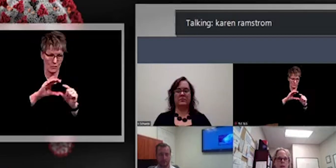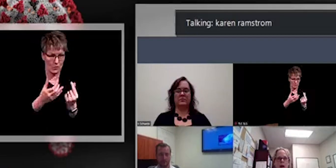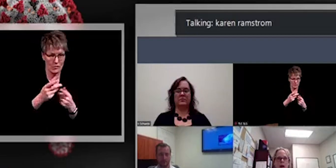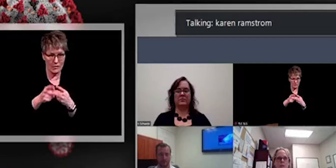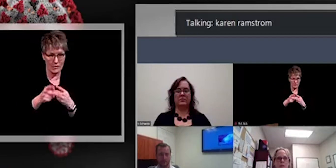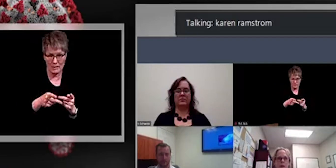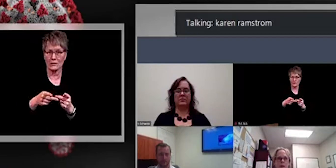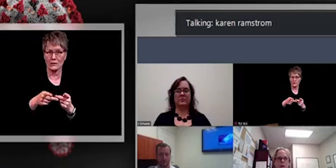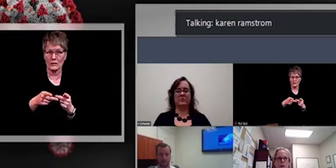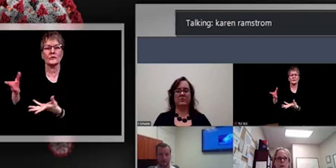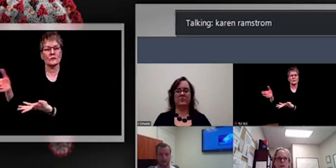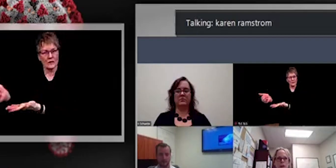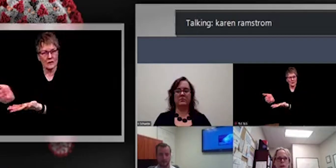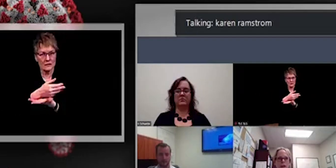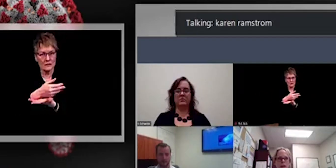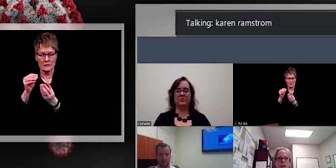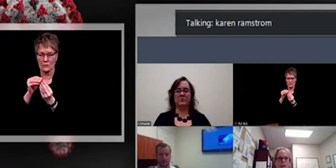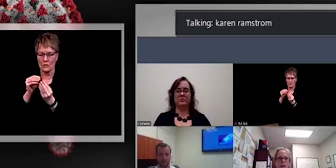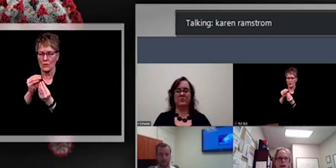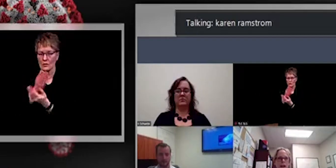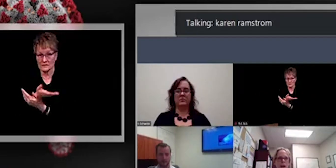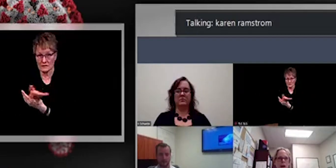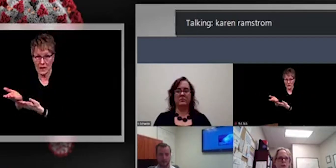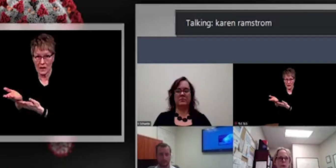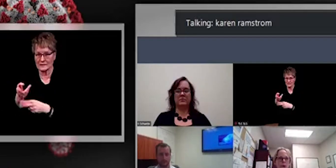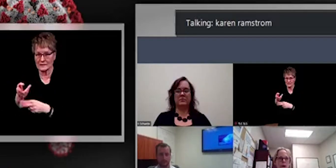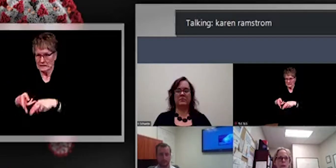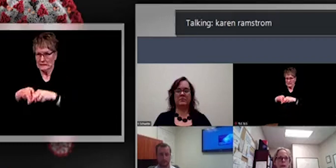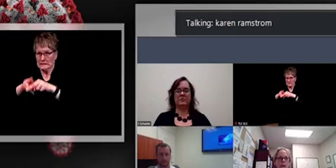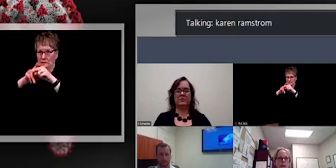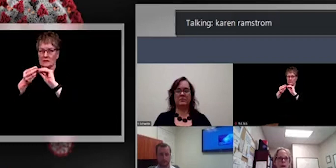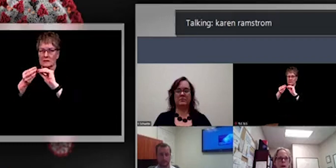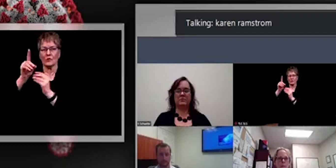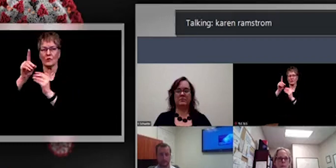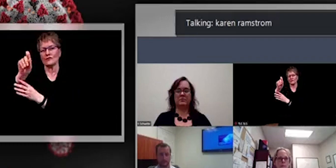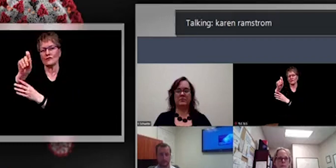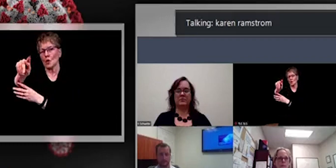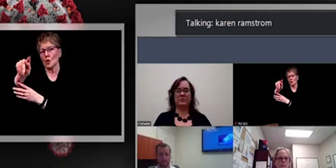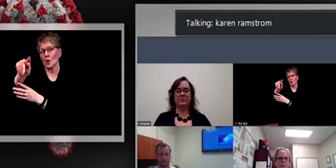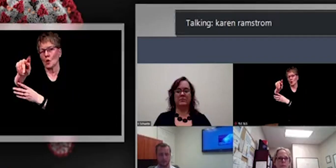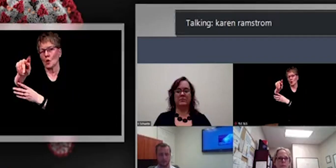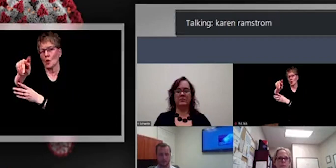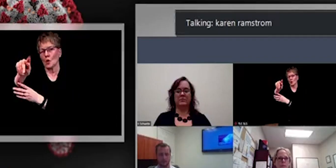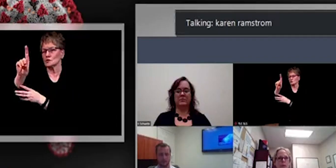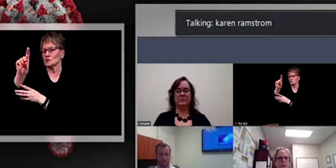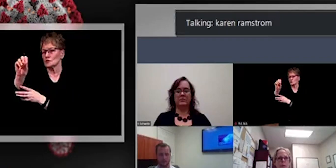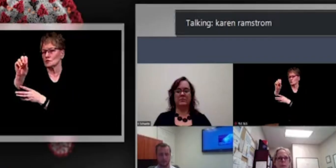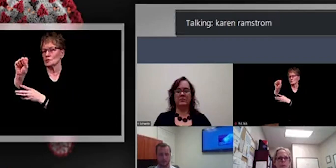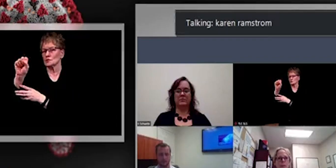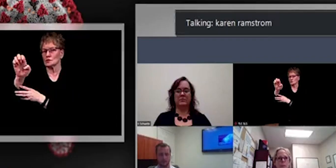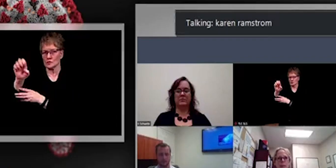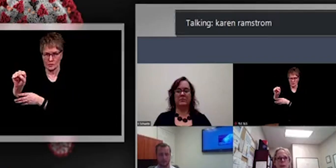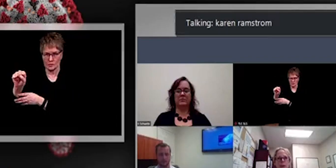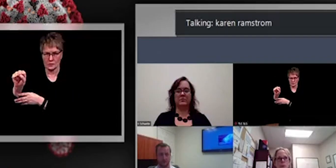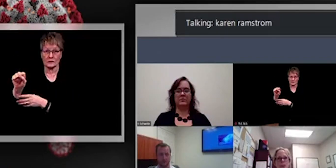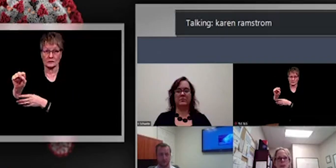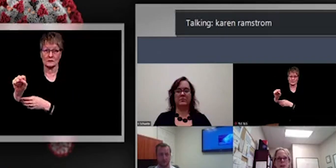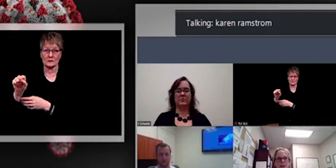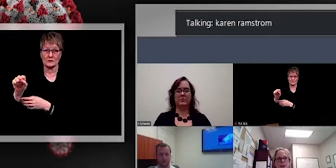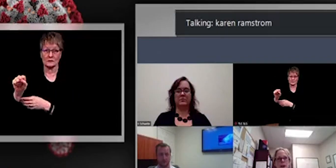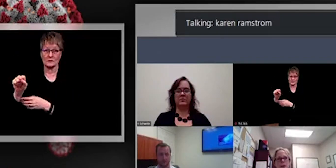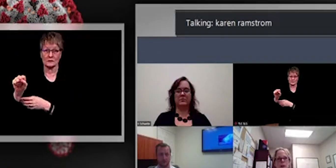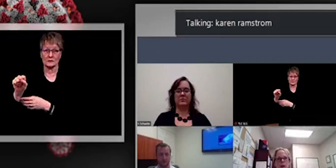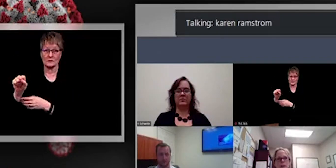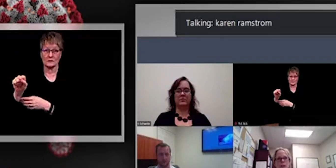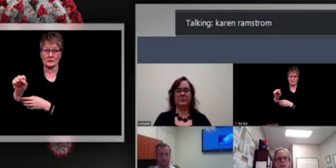um, I think we'll better be able to project that. Um, but right now, early on, um, I think it's a little bit difficult, but even with